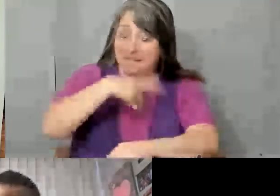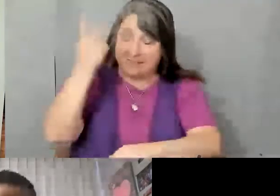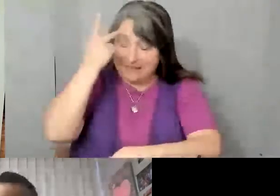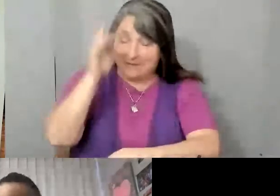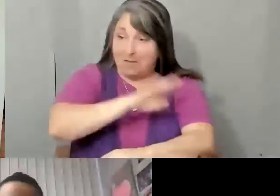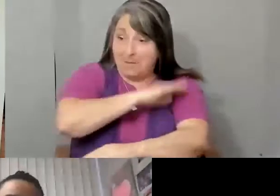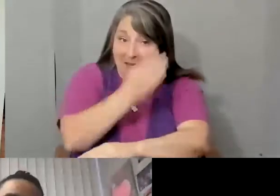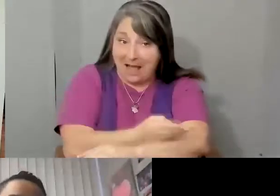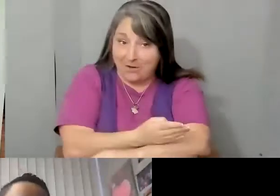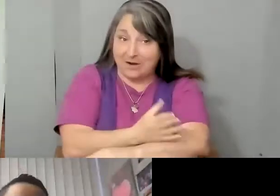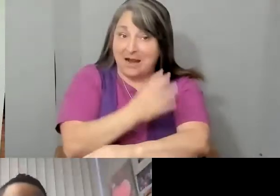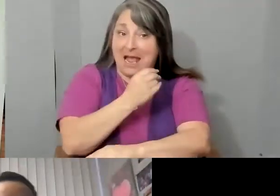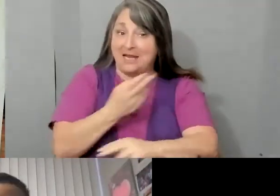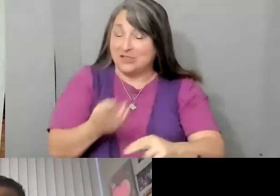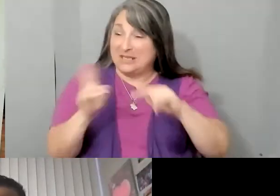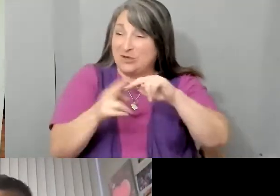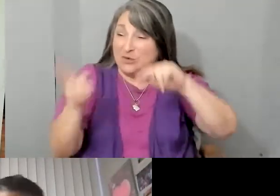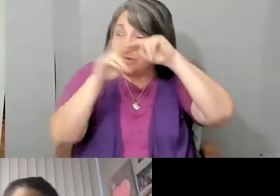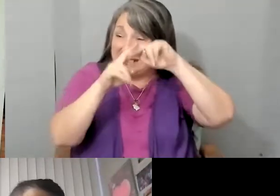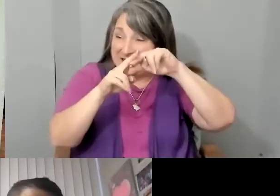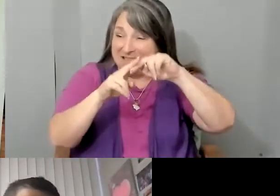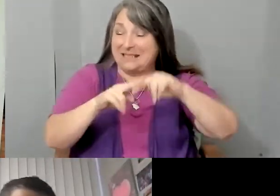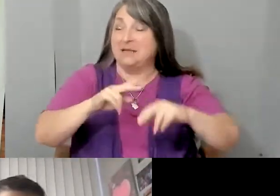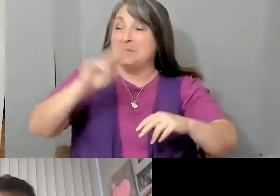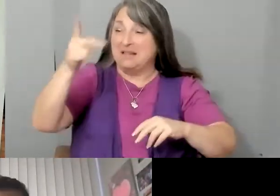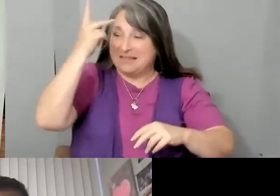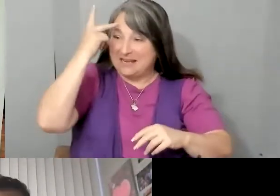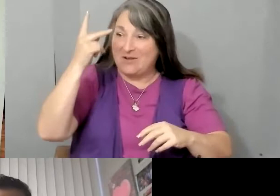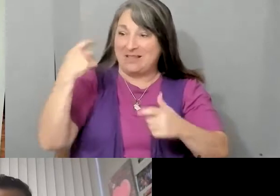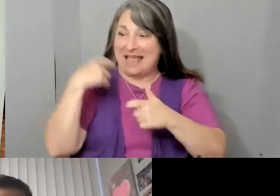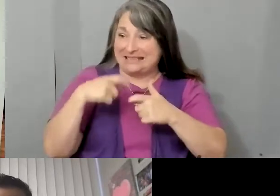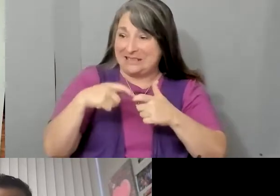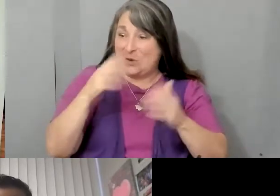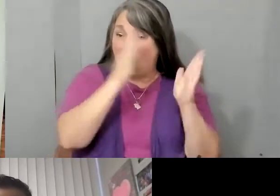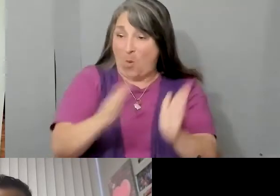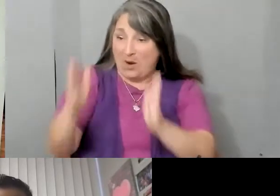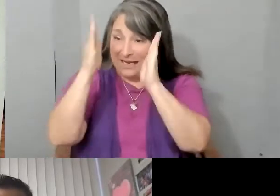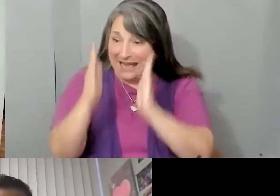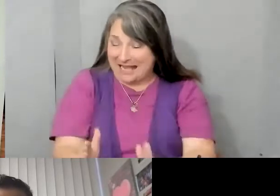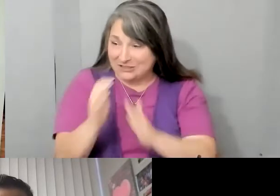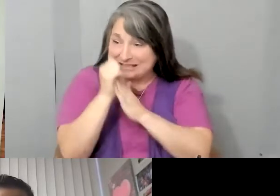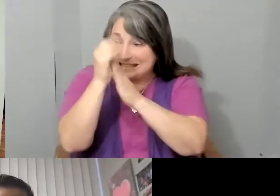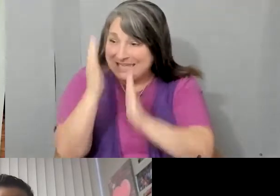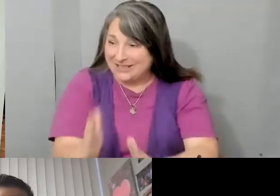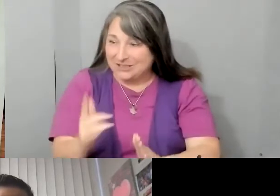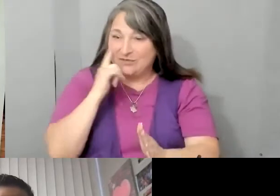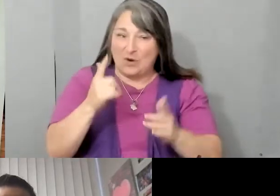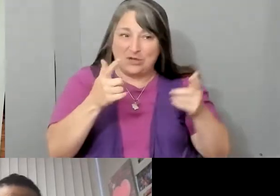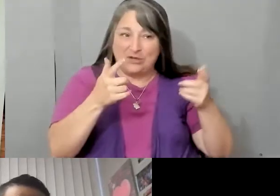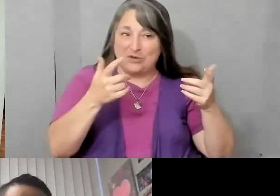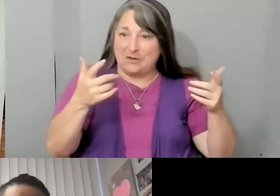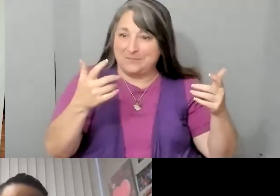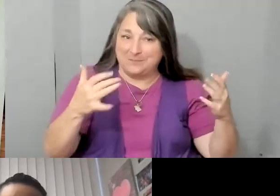enlarge the bench of Latino political organizers to grow and harness the power of the Latino vote?